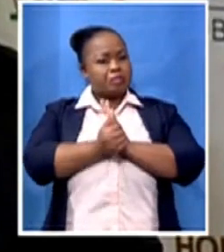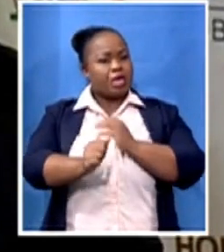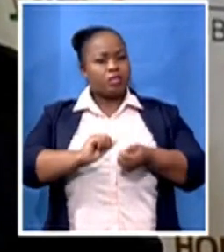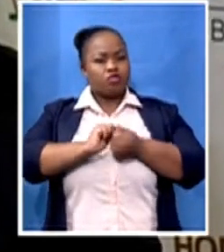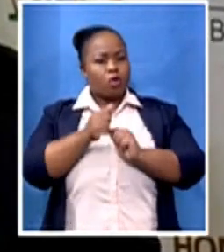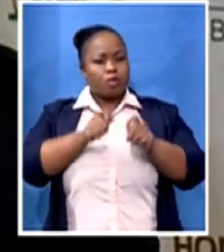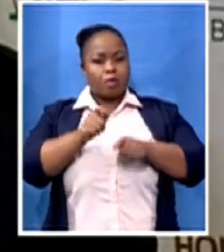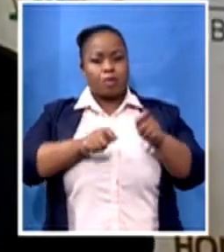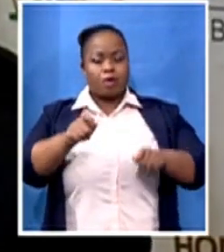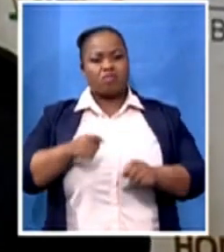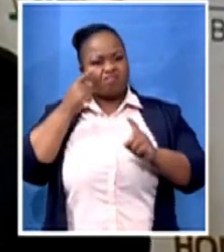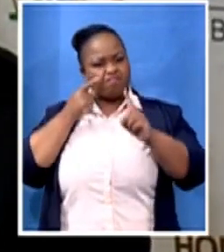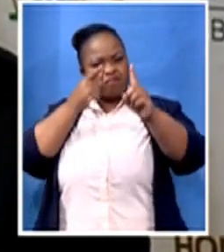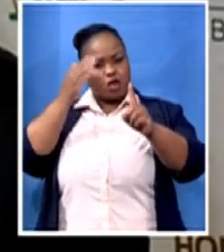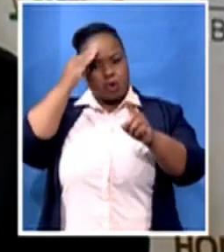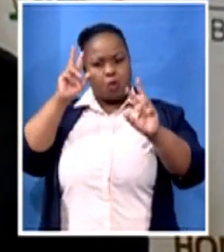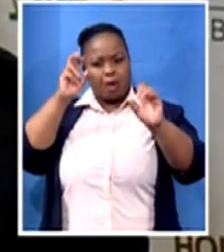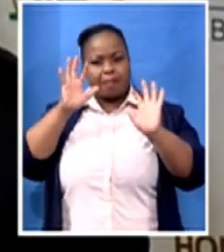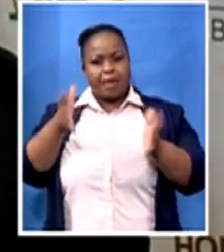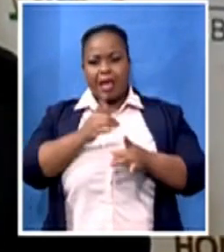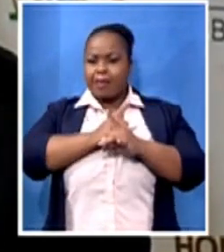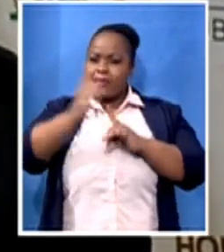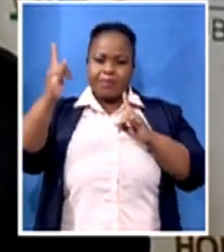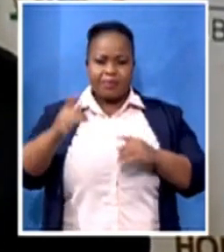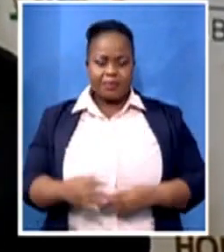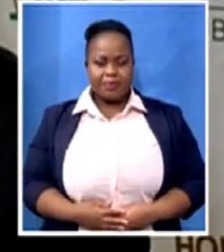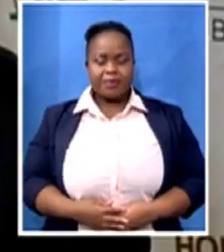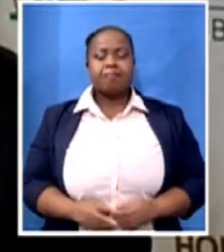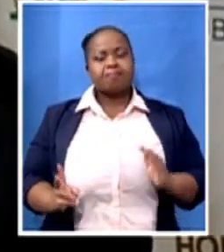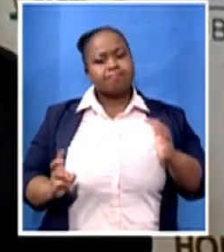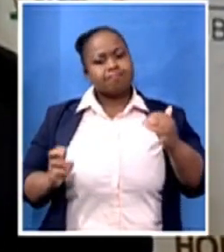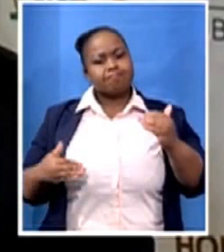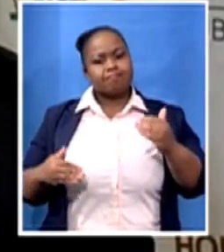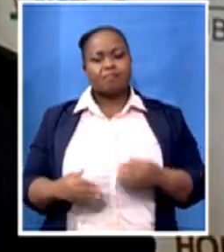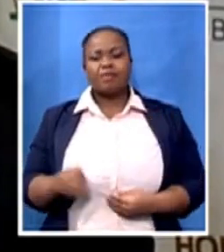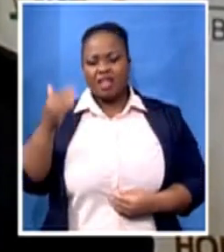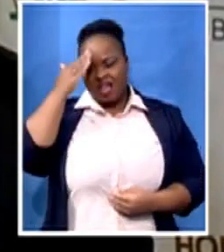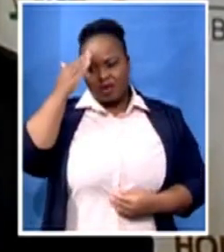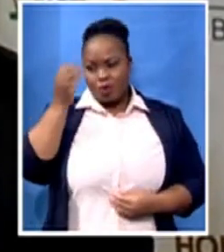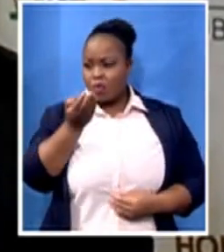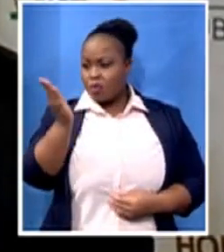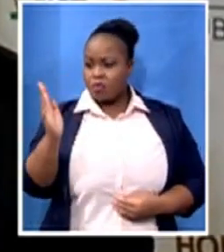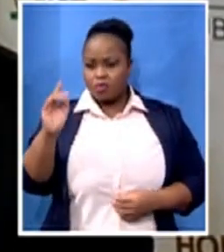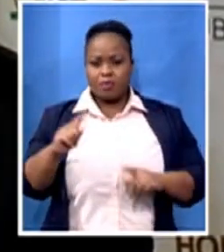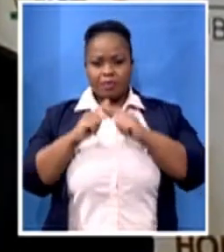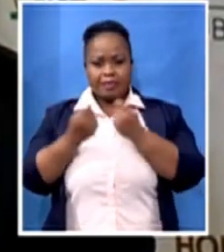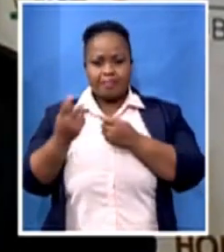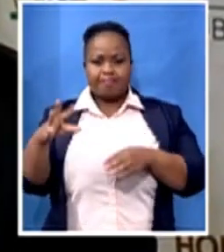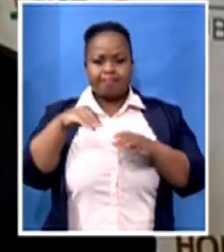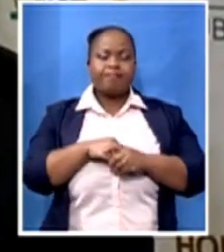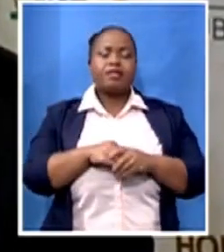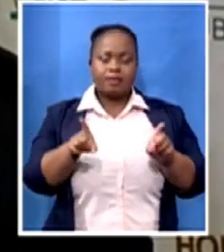quote. I have no doubt in my mind that with you in our team, we will ultimately win the fight against the coronavirus.